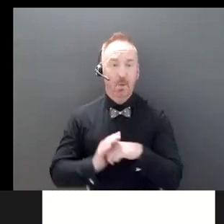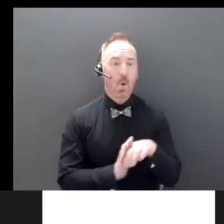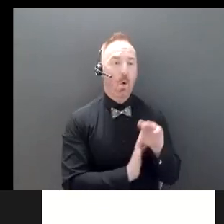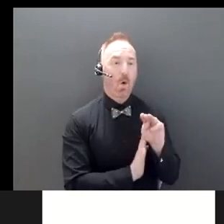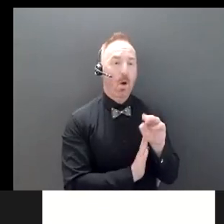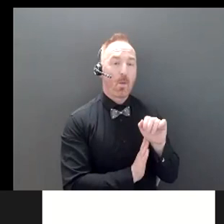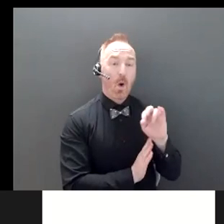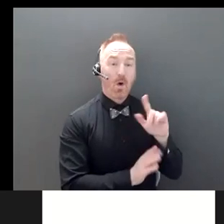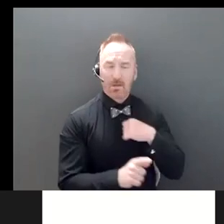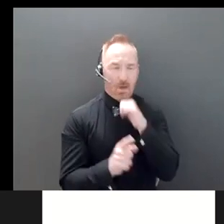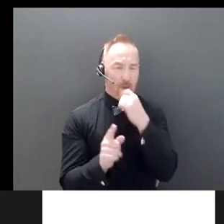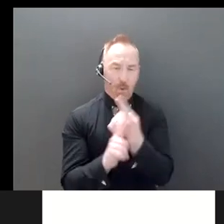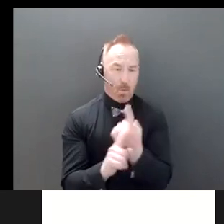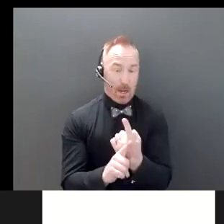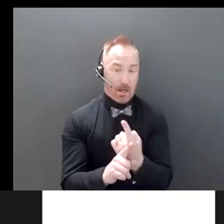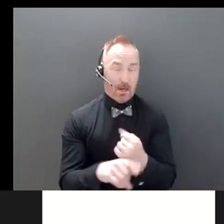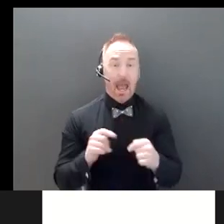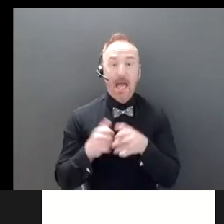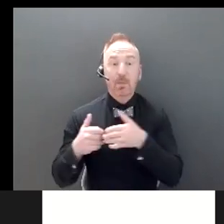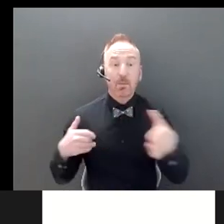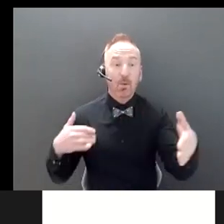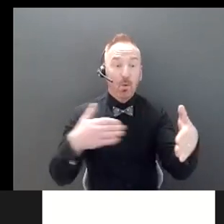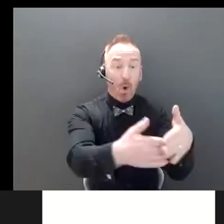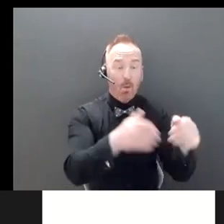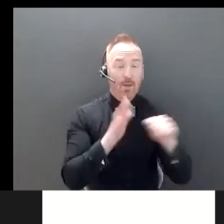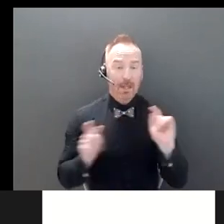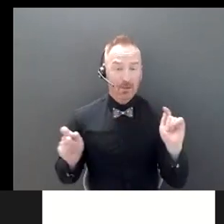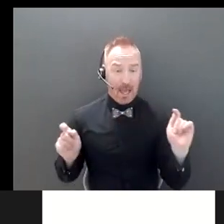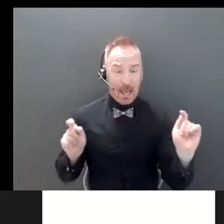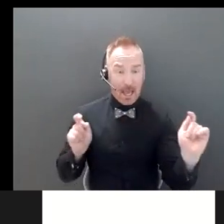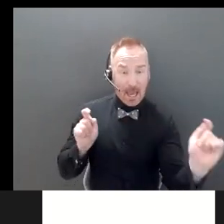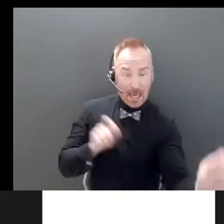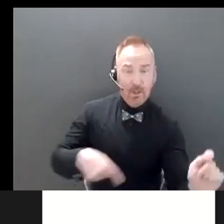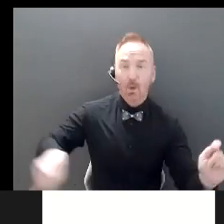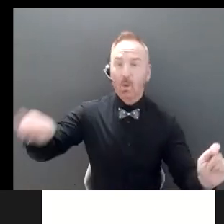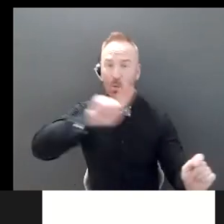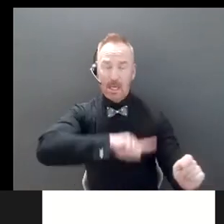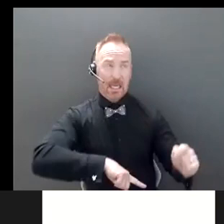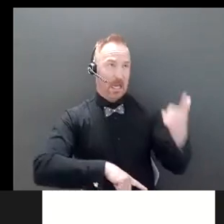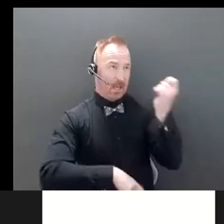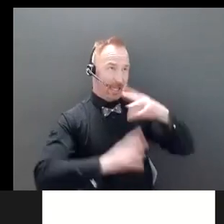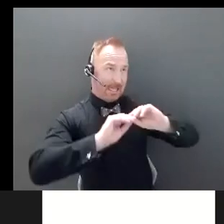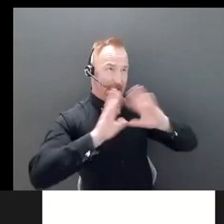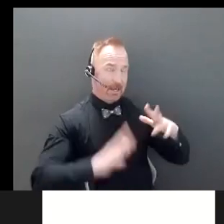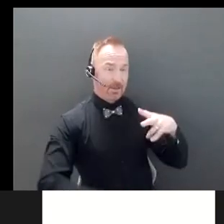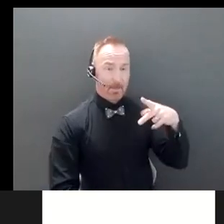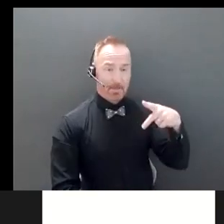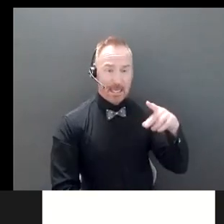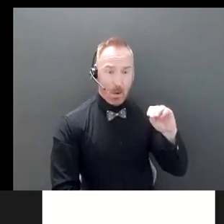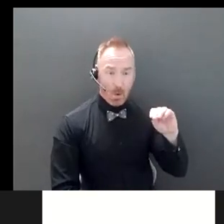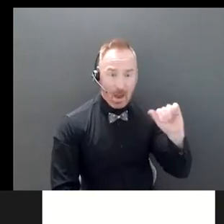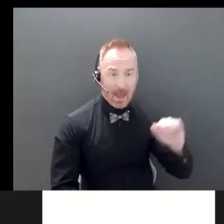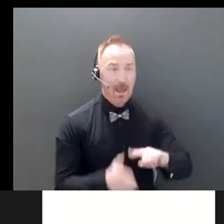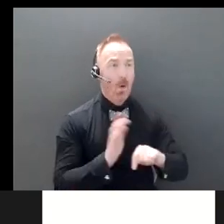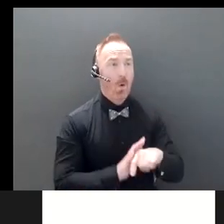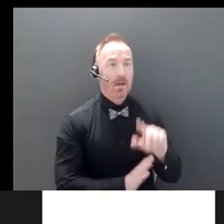know, as things change, as we move forward with understanding who should be the power of attorney, and now looking to that trusted contact person as well.